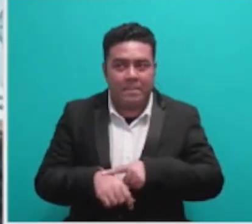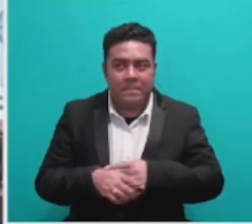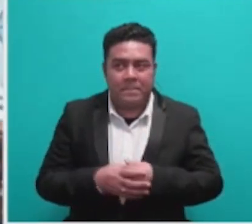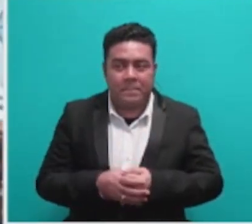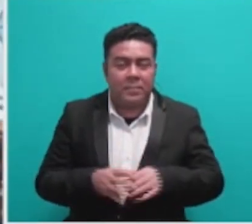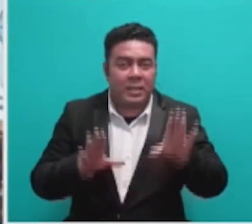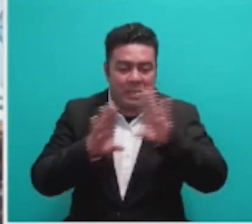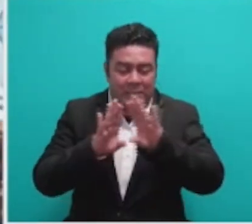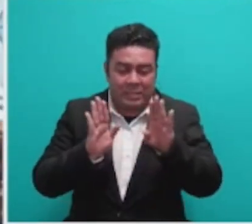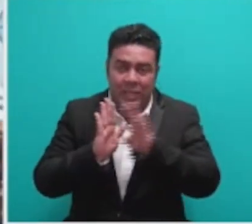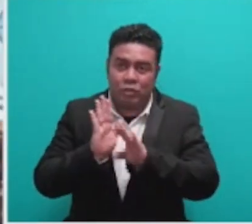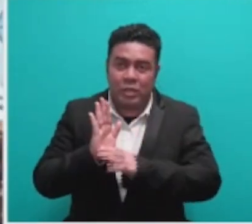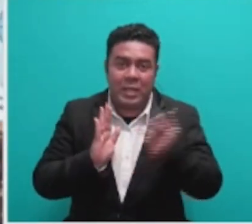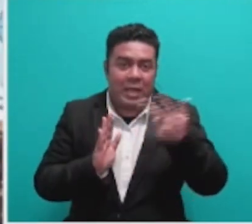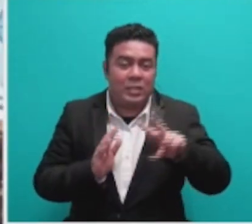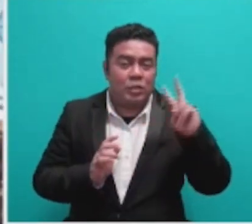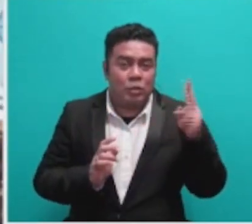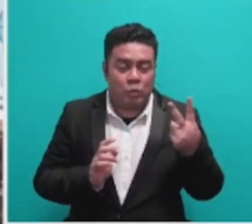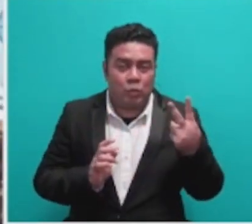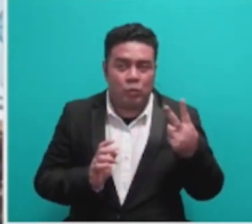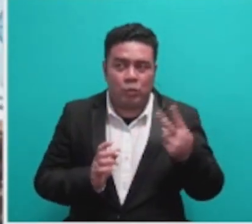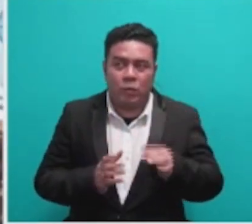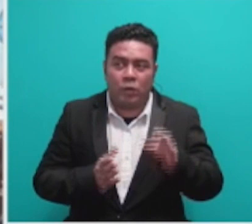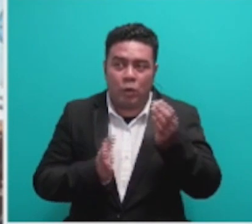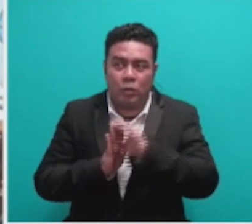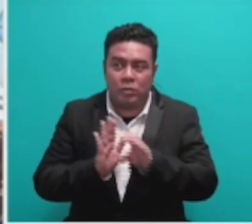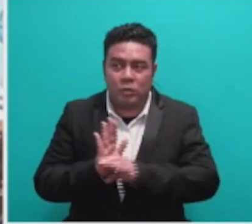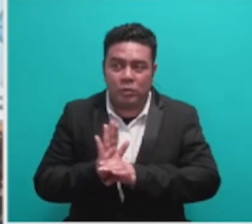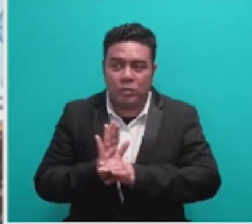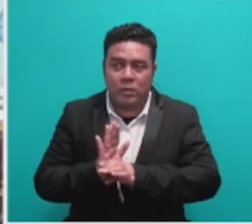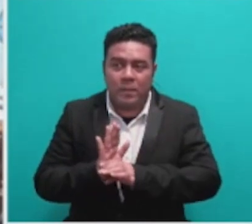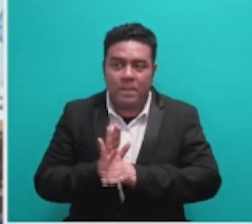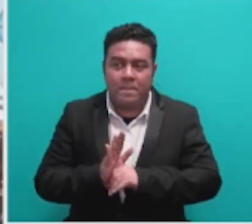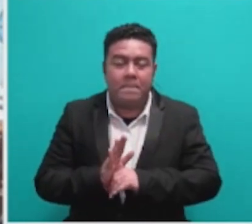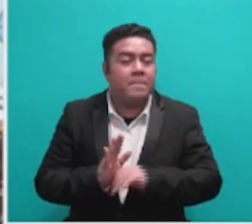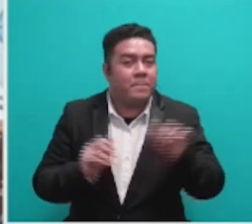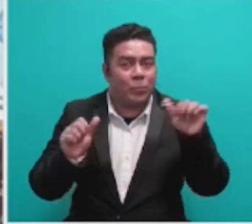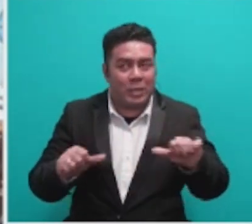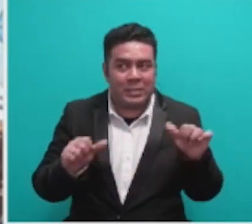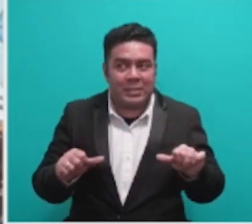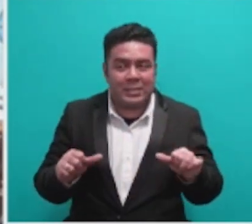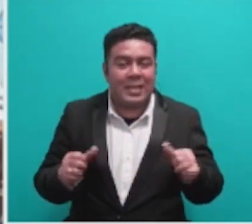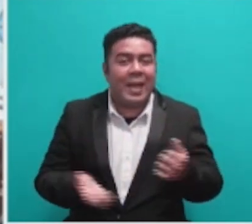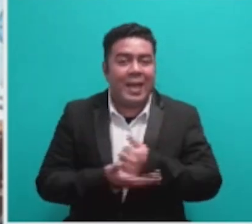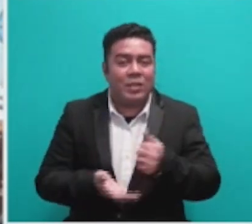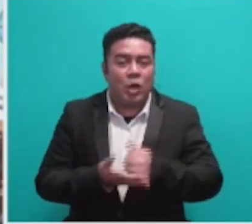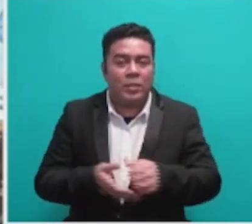Section 82 of the Constitution, Mr. Speaker, sir, President acts on the advice of Cabinet,